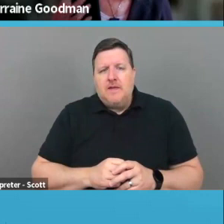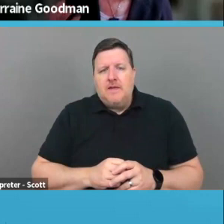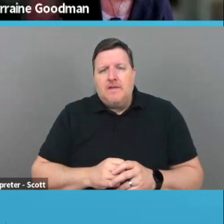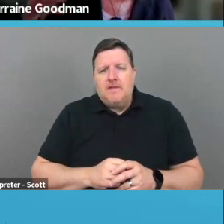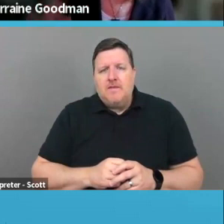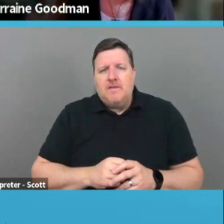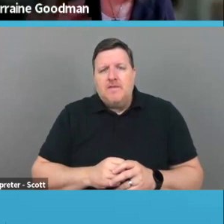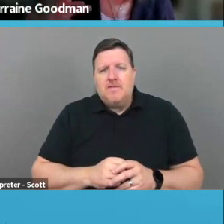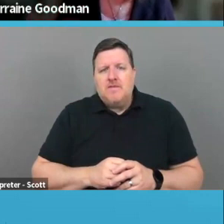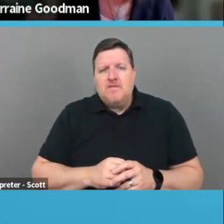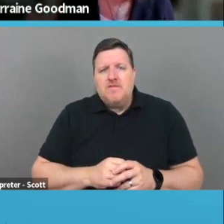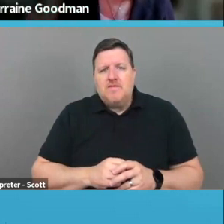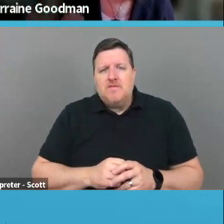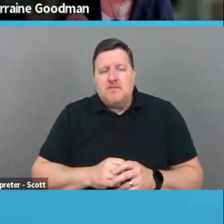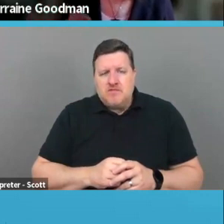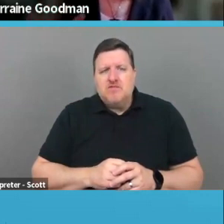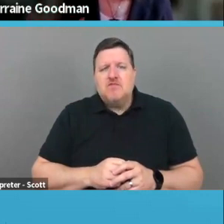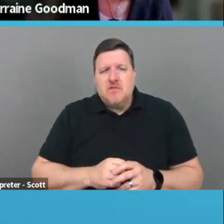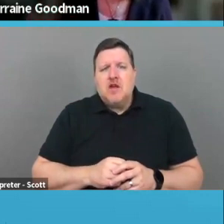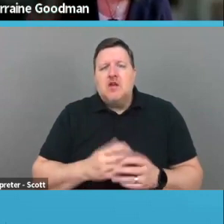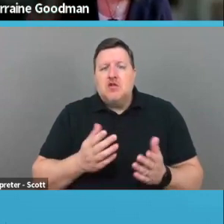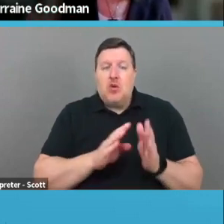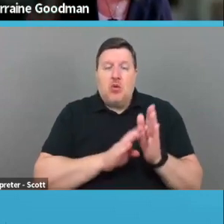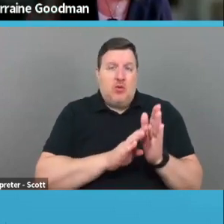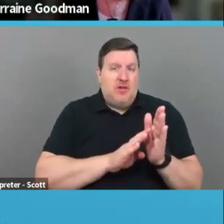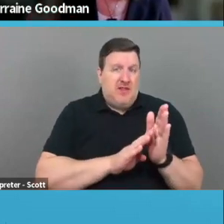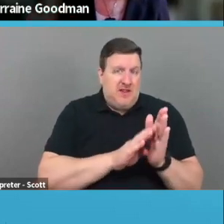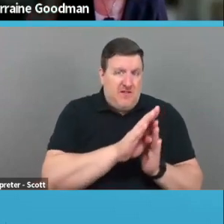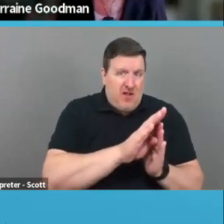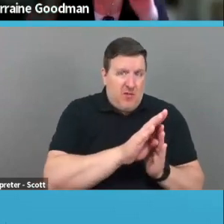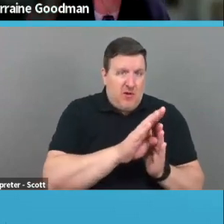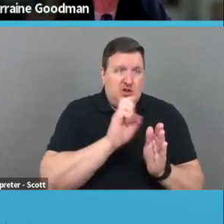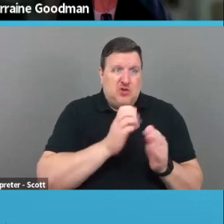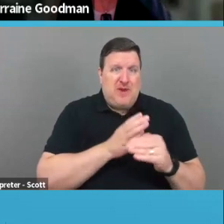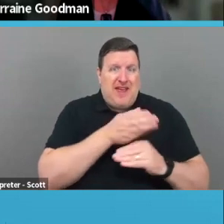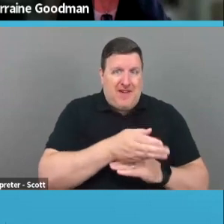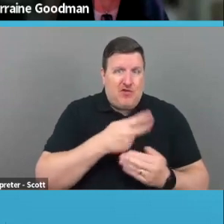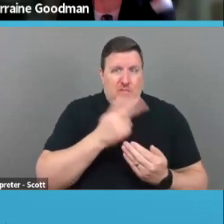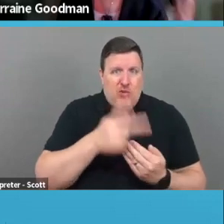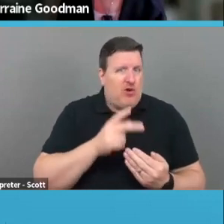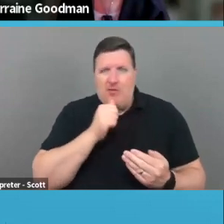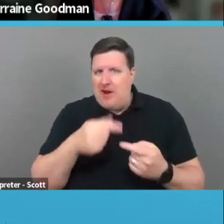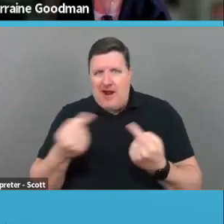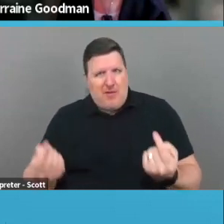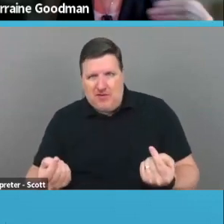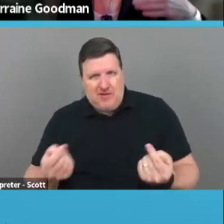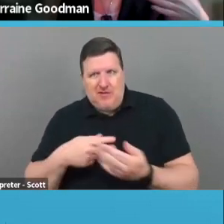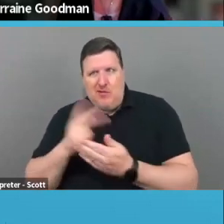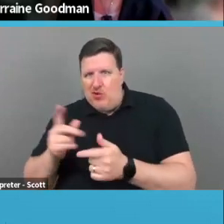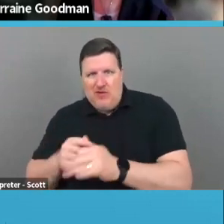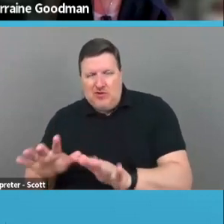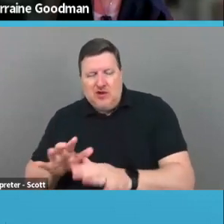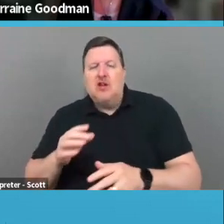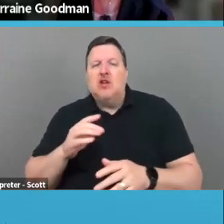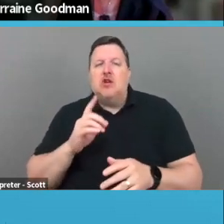Development should follow programming. Not the other way around. All right. So you want to give, be able to